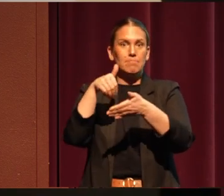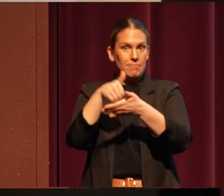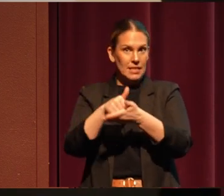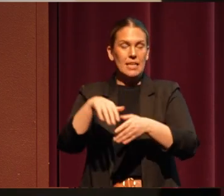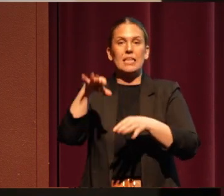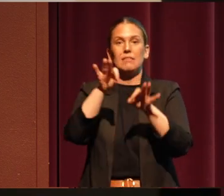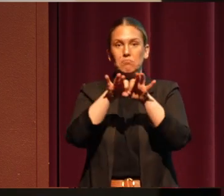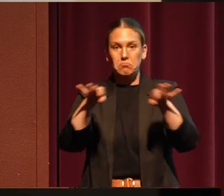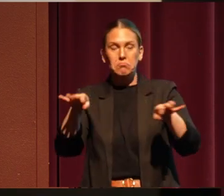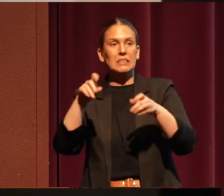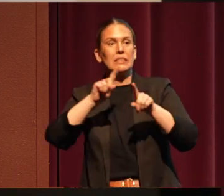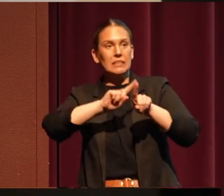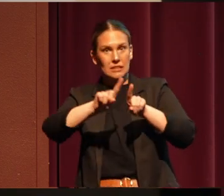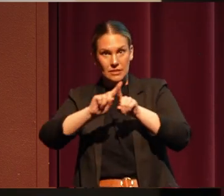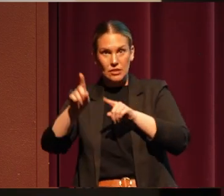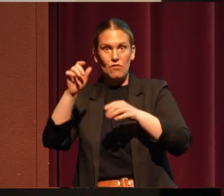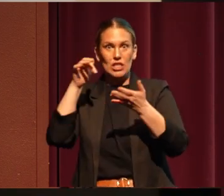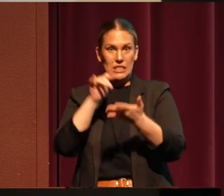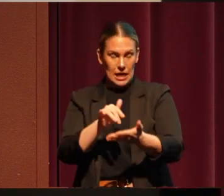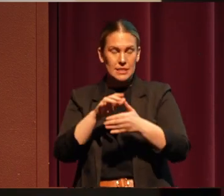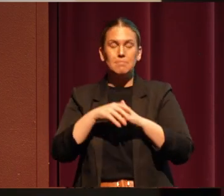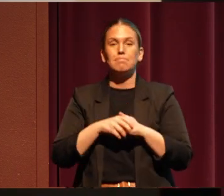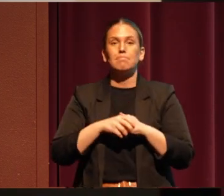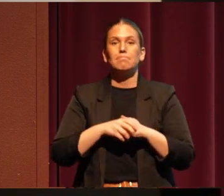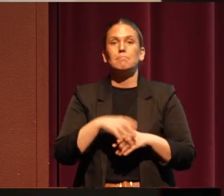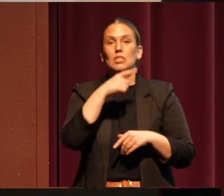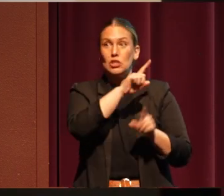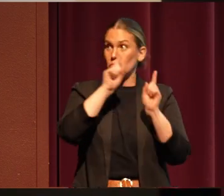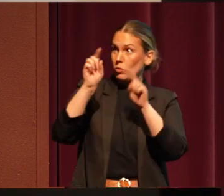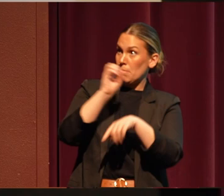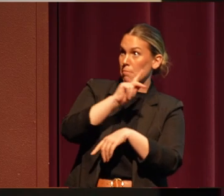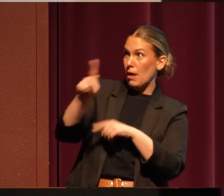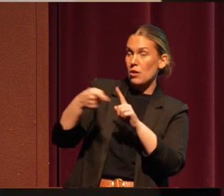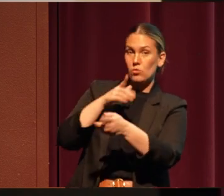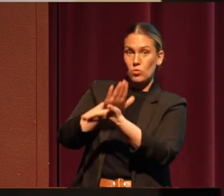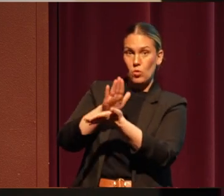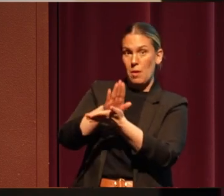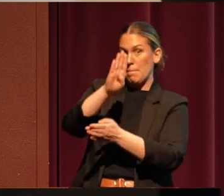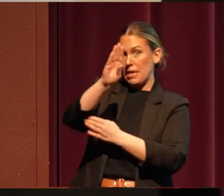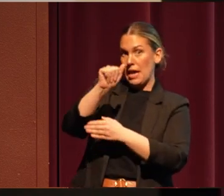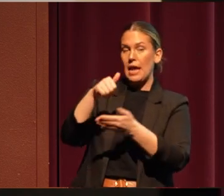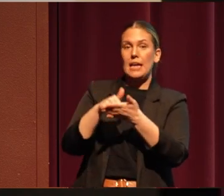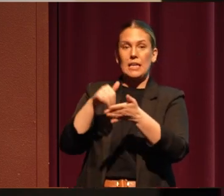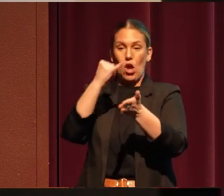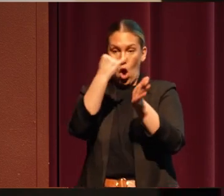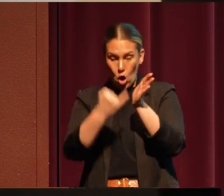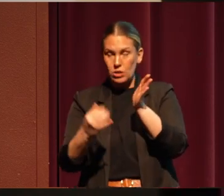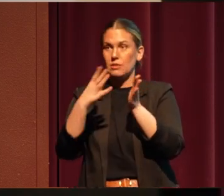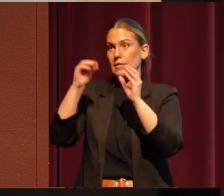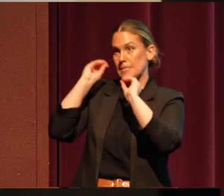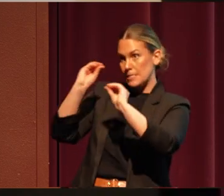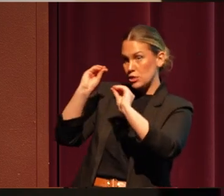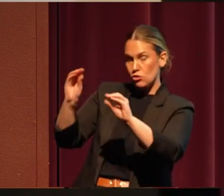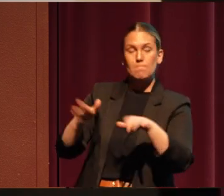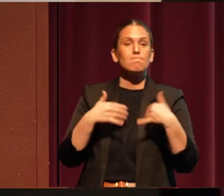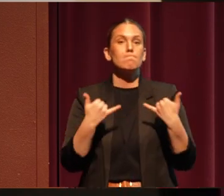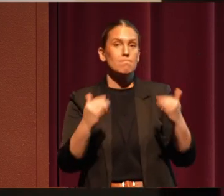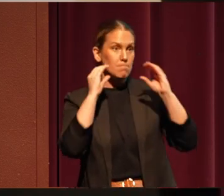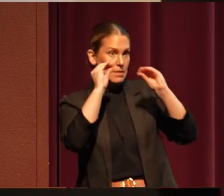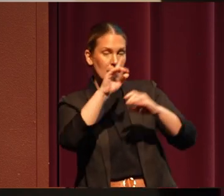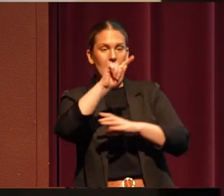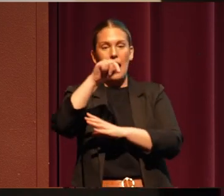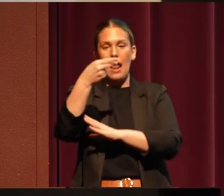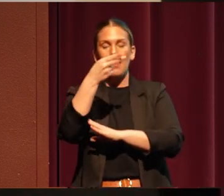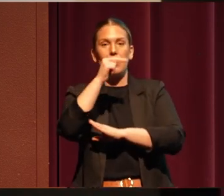Studies. Gabrieanne later returned to school and received a Master's of Arts in Teaching. She currently teaches Ethnic